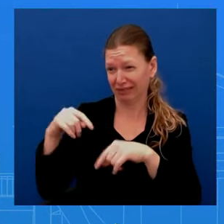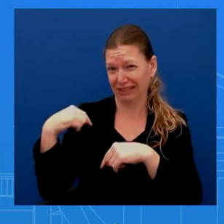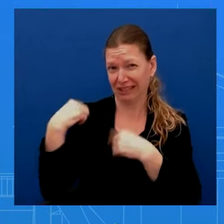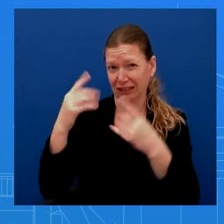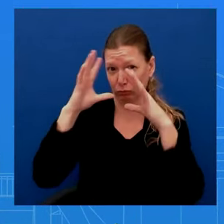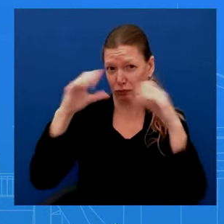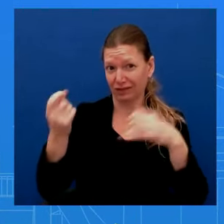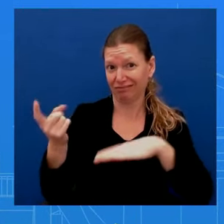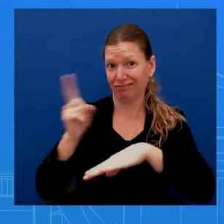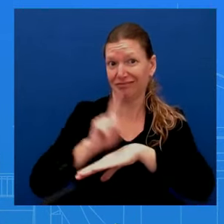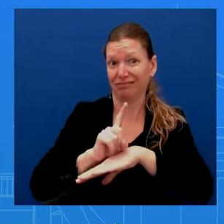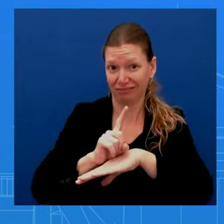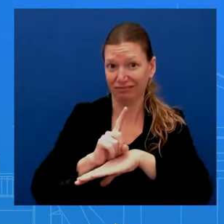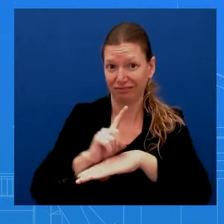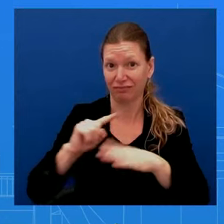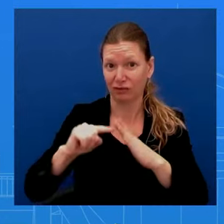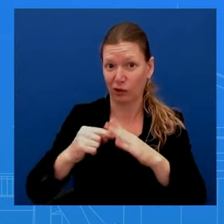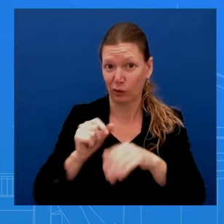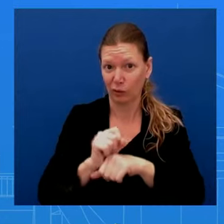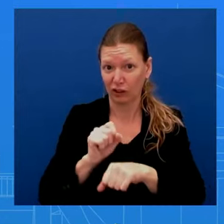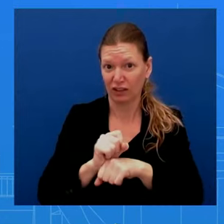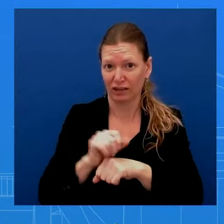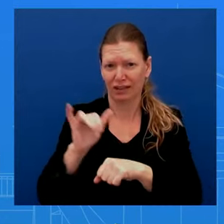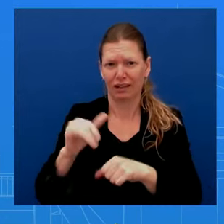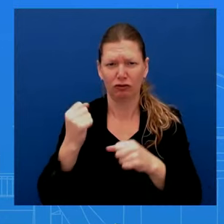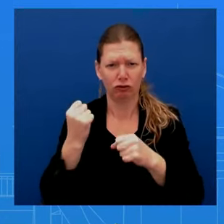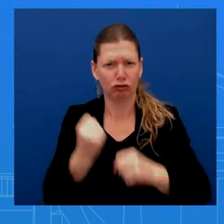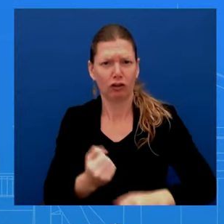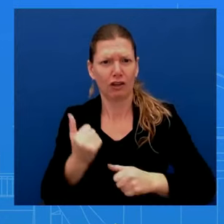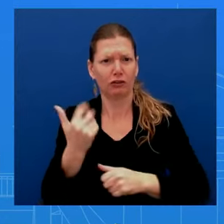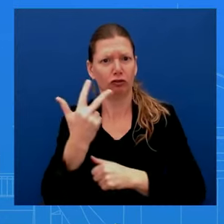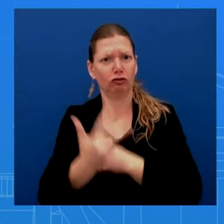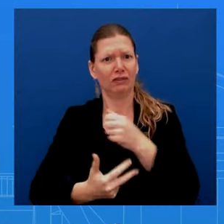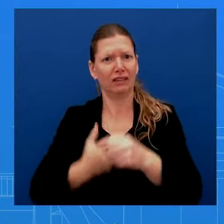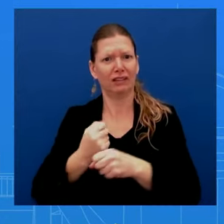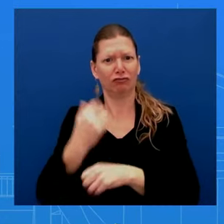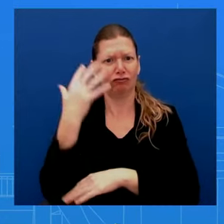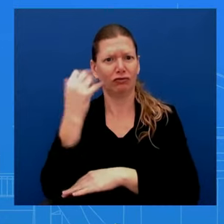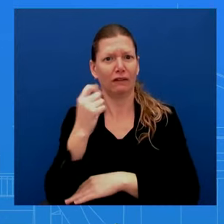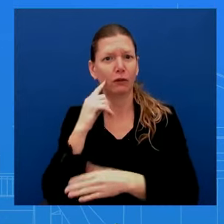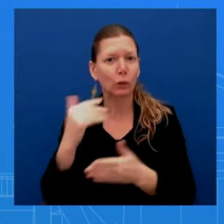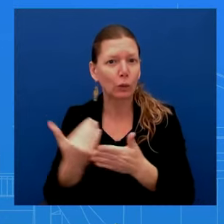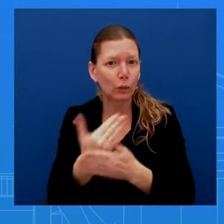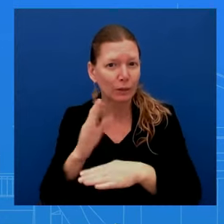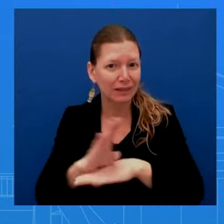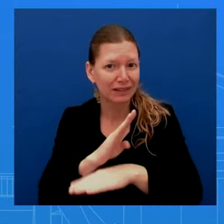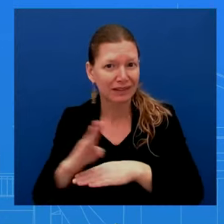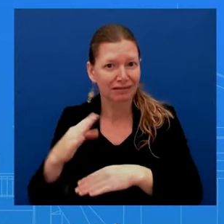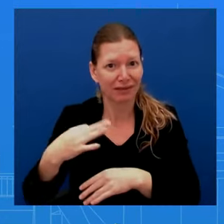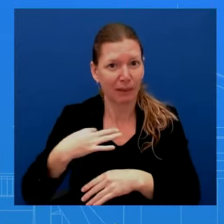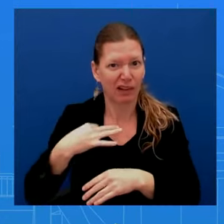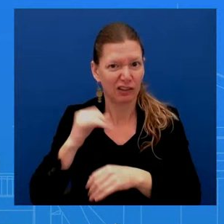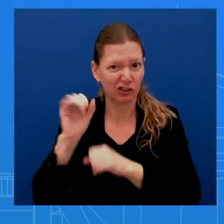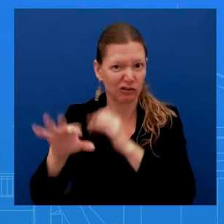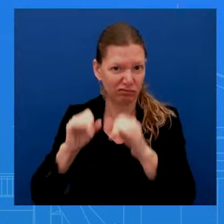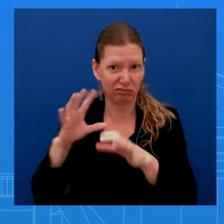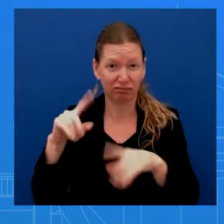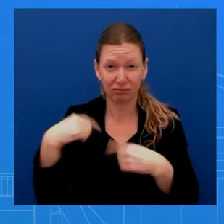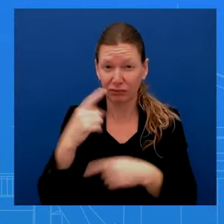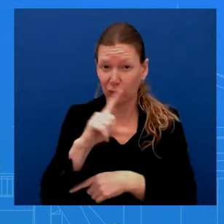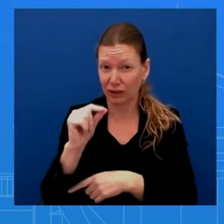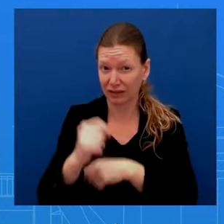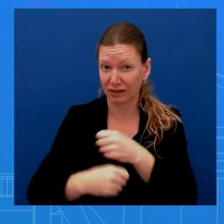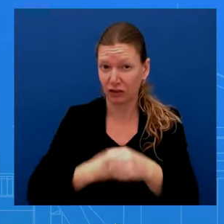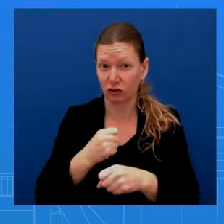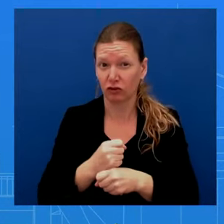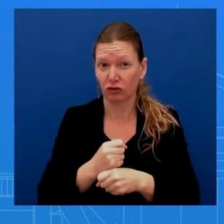three years on record for new business applications in 20 years. In fact, each of the last three years has seen more